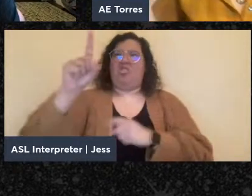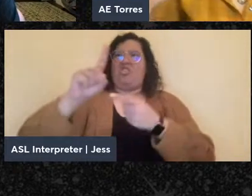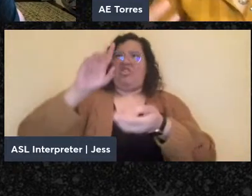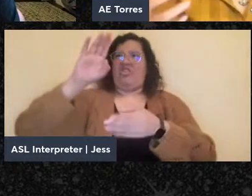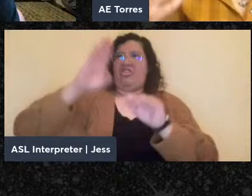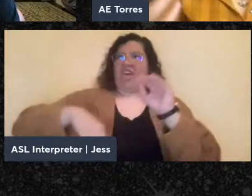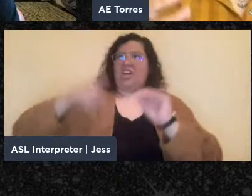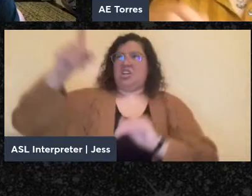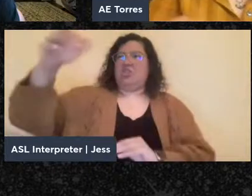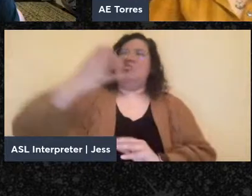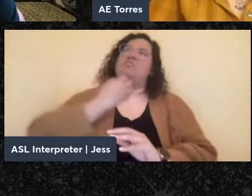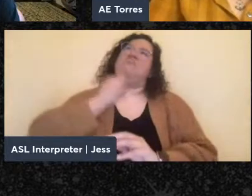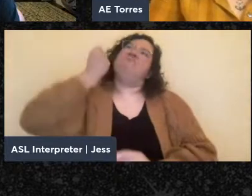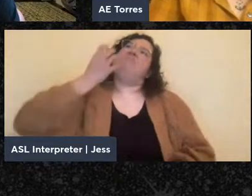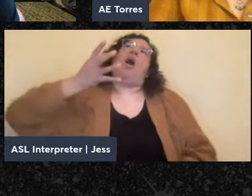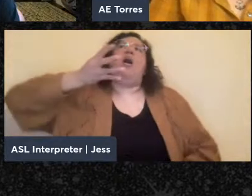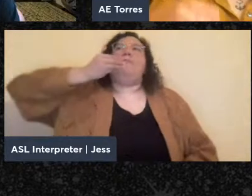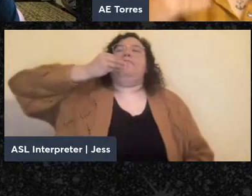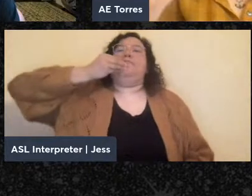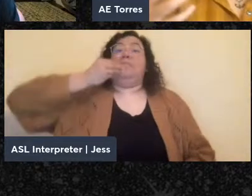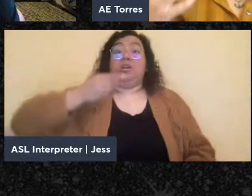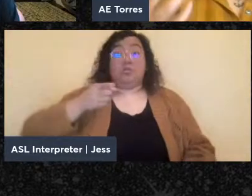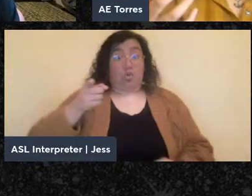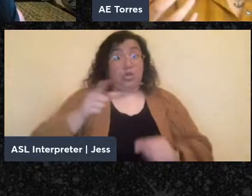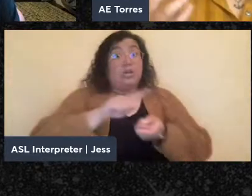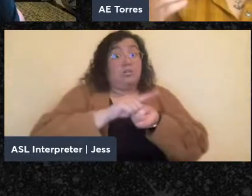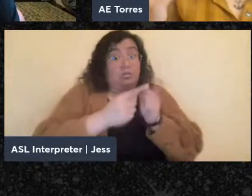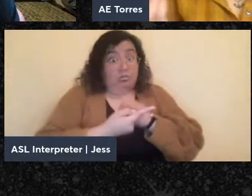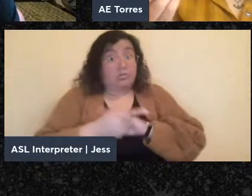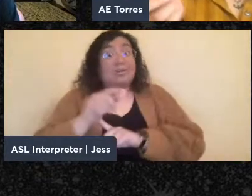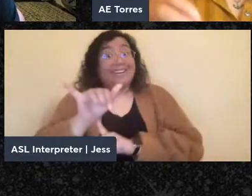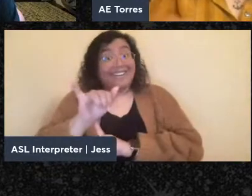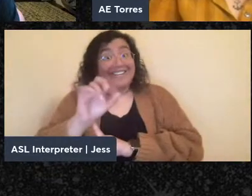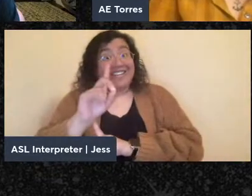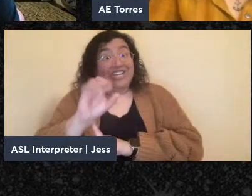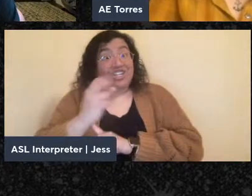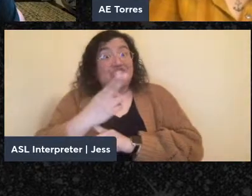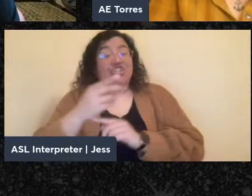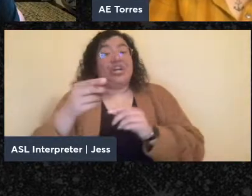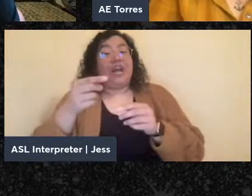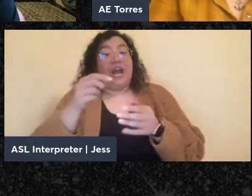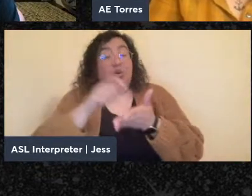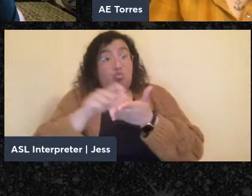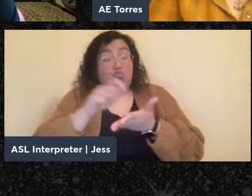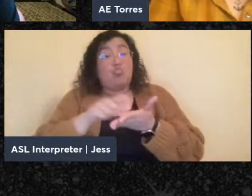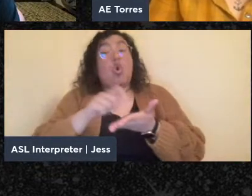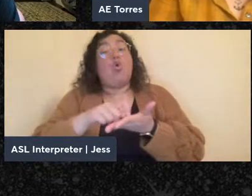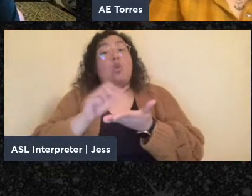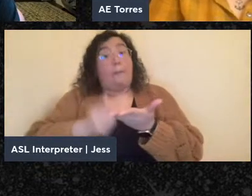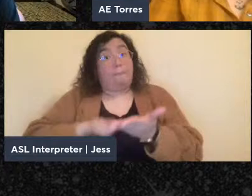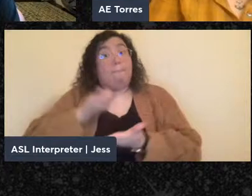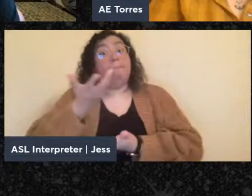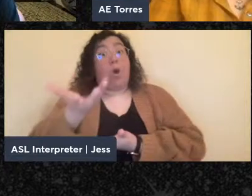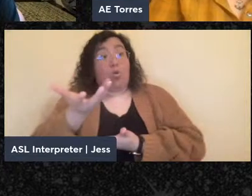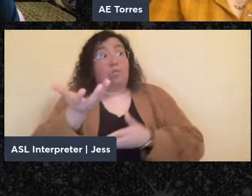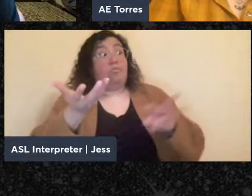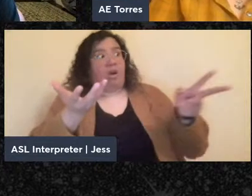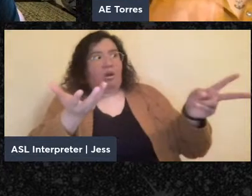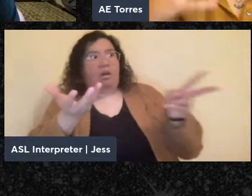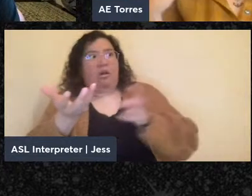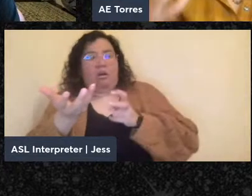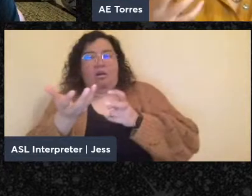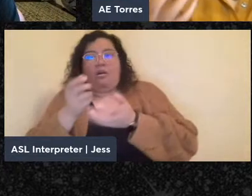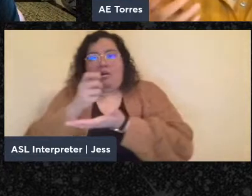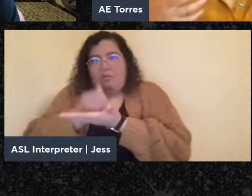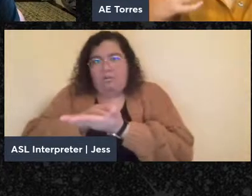And Edelstadt translated that into Yiddish and wrote a poem using the last words of the Haymarket martyrs. And one